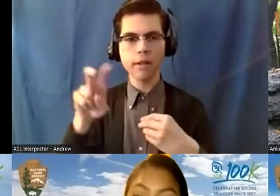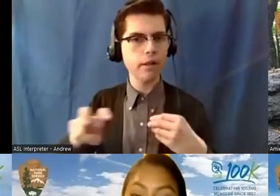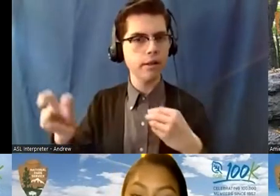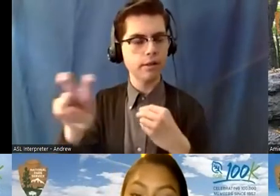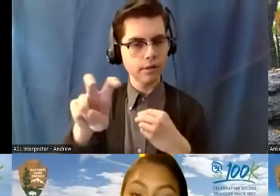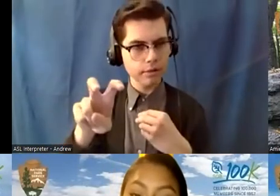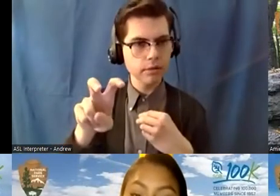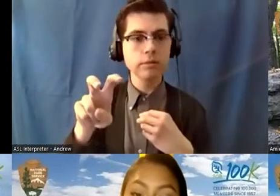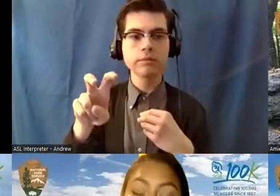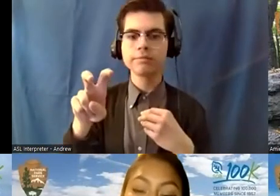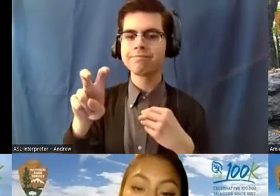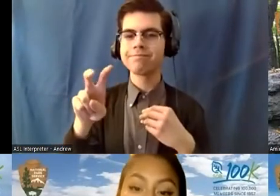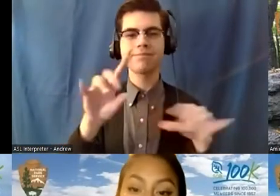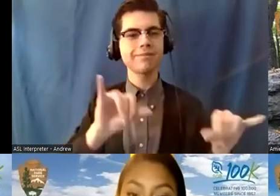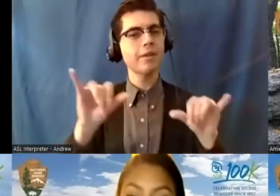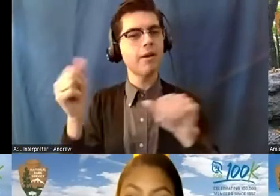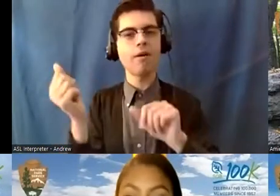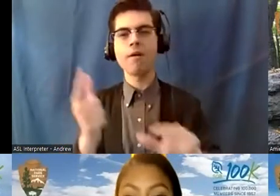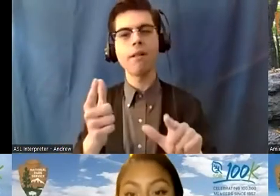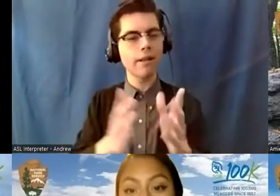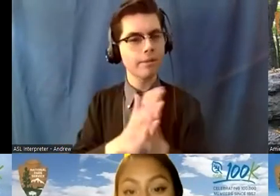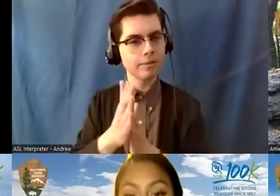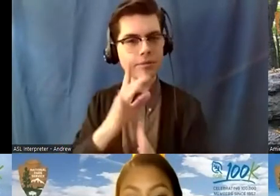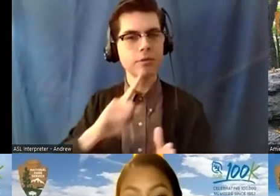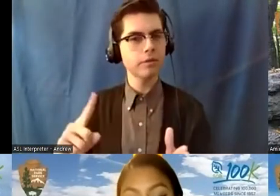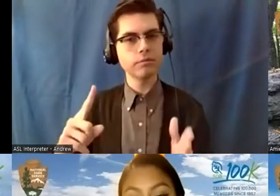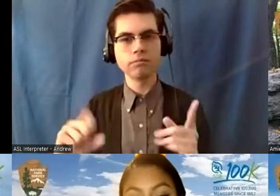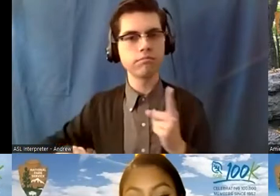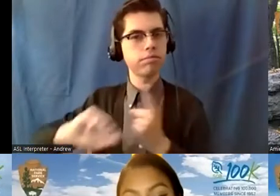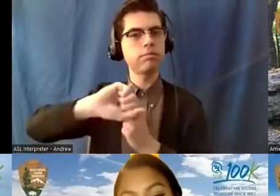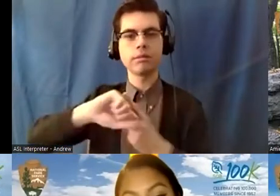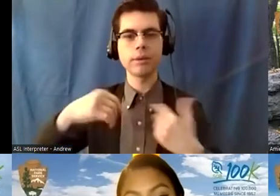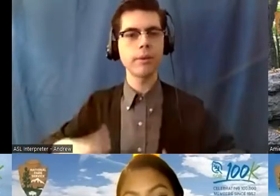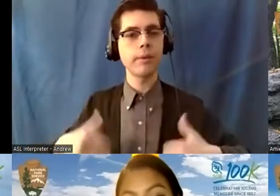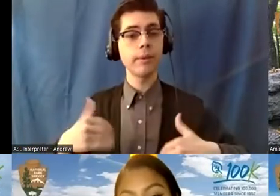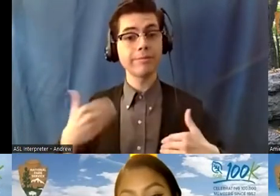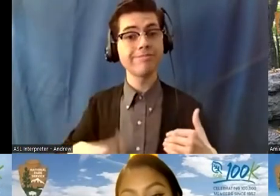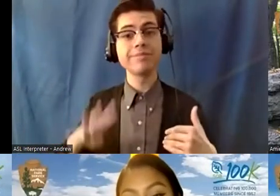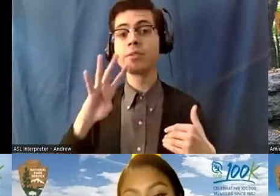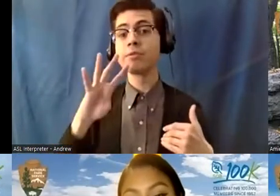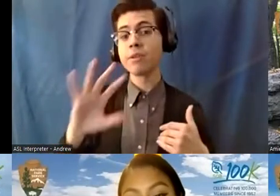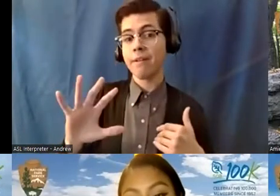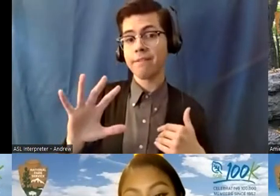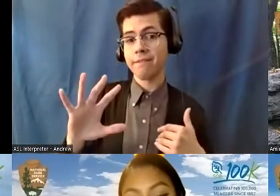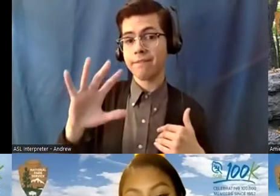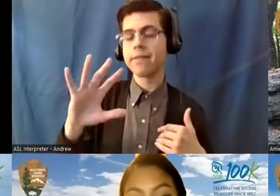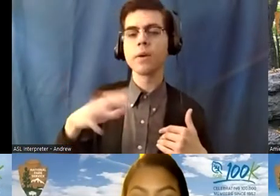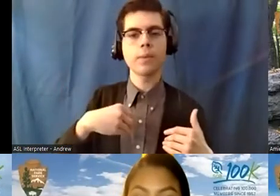like all the parks, they're life-changing. I am a 45-year-old white male.